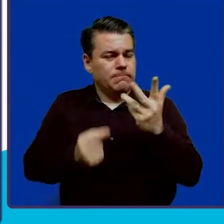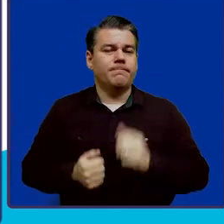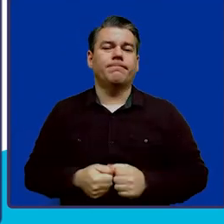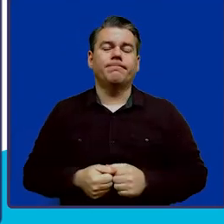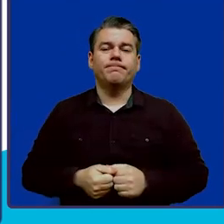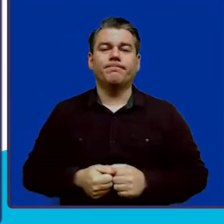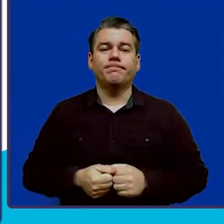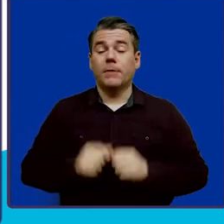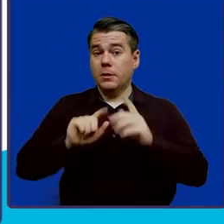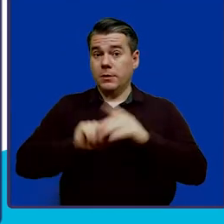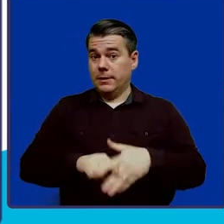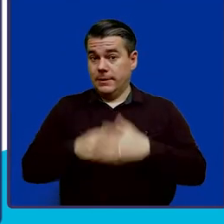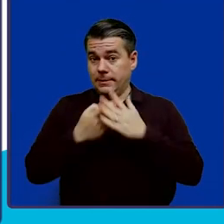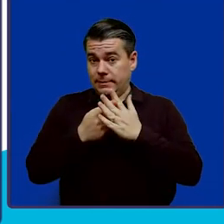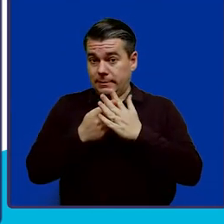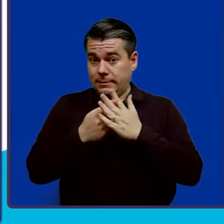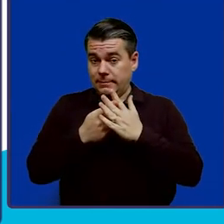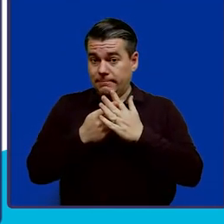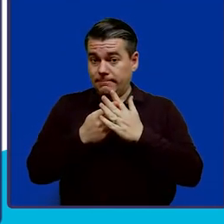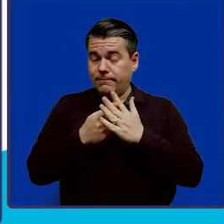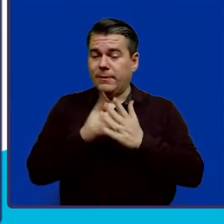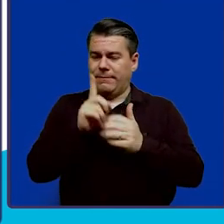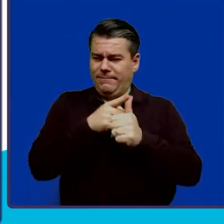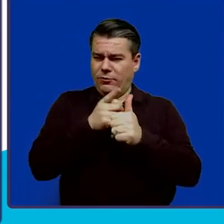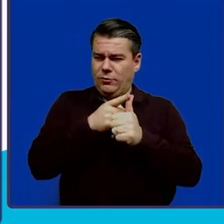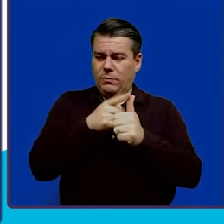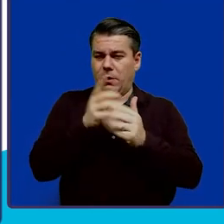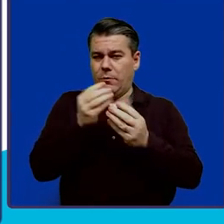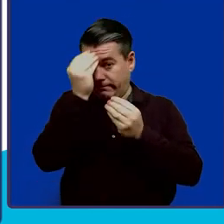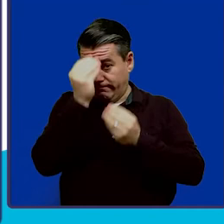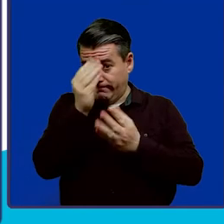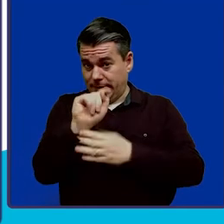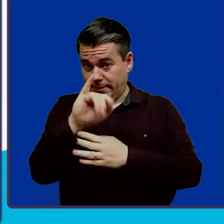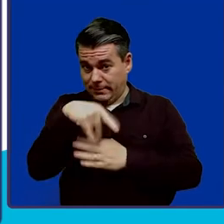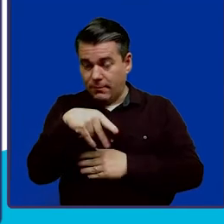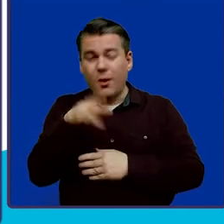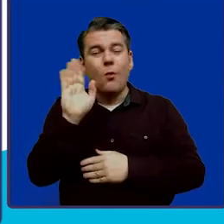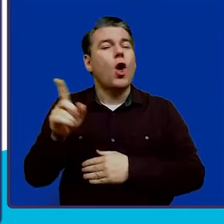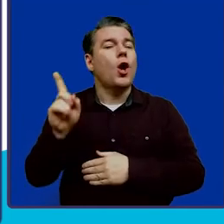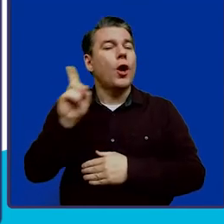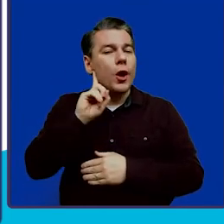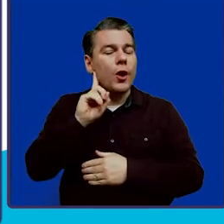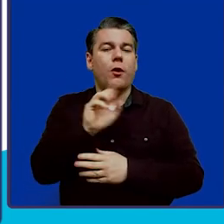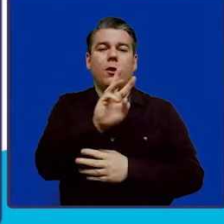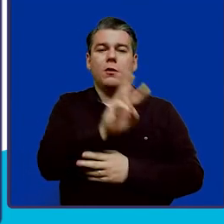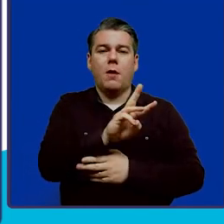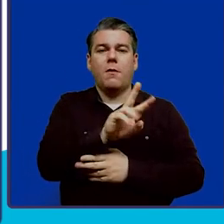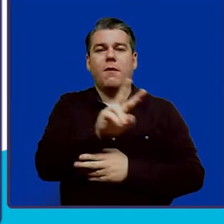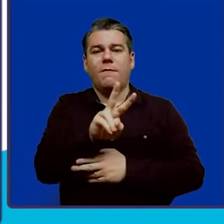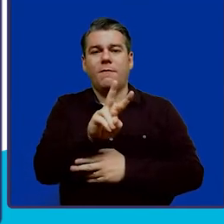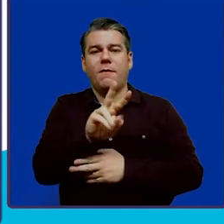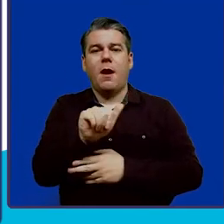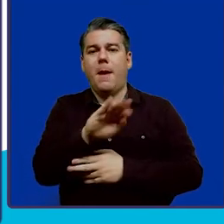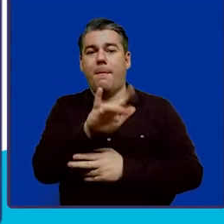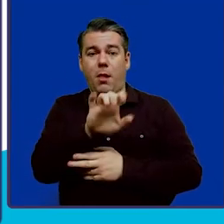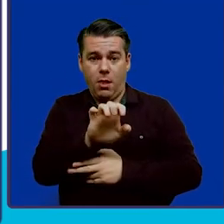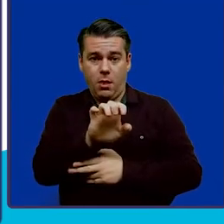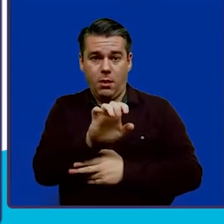And before we get started, I want to mention a tip to you. You're going to hear me say WVABL,